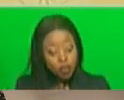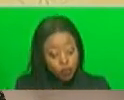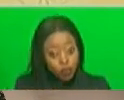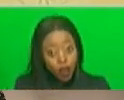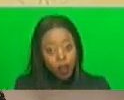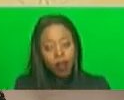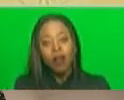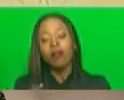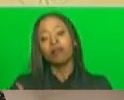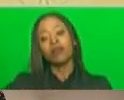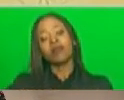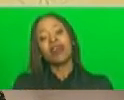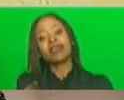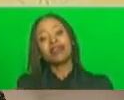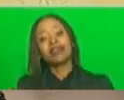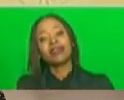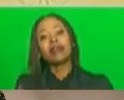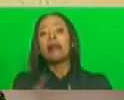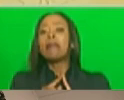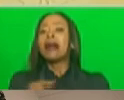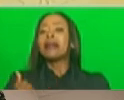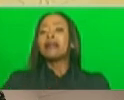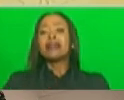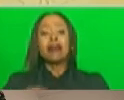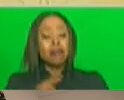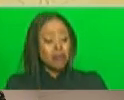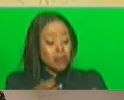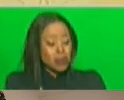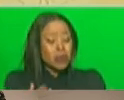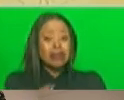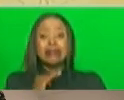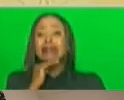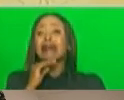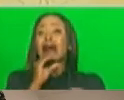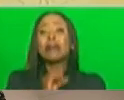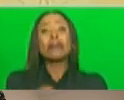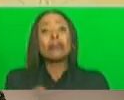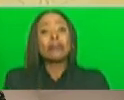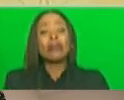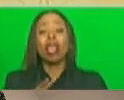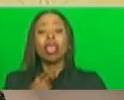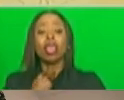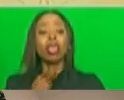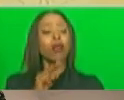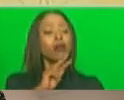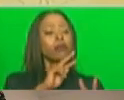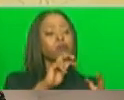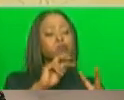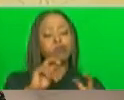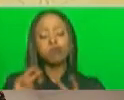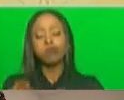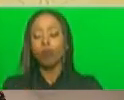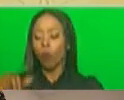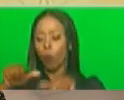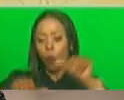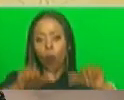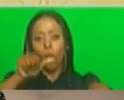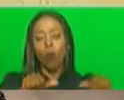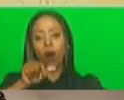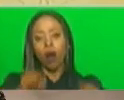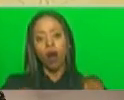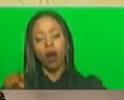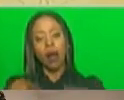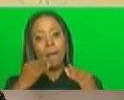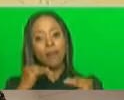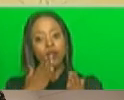many municipalities do not have the capacity and resources to conduct inspections of these businesses and